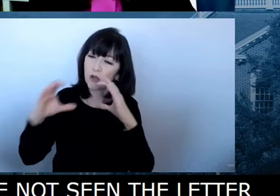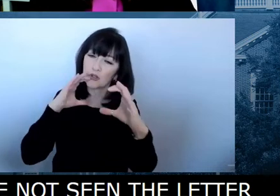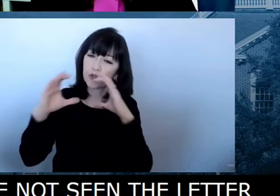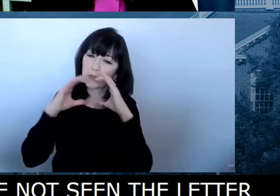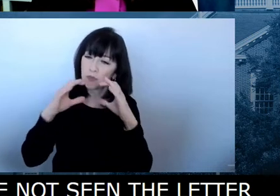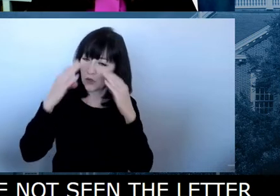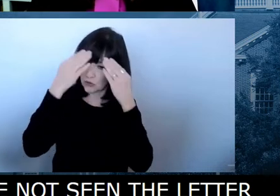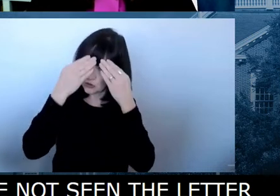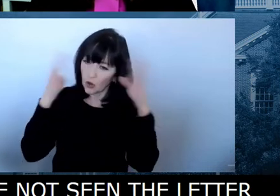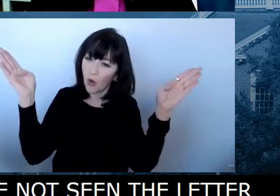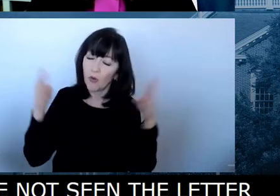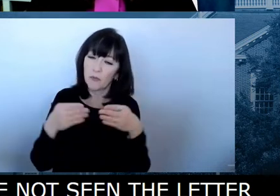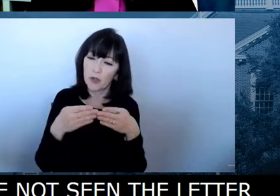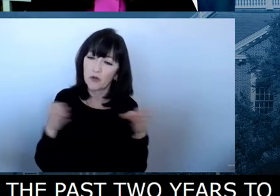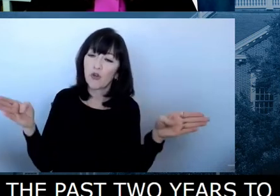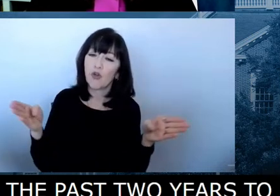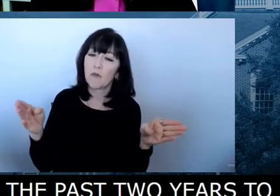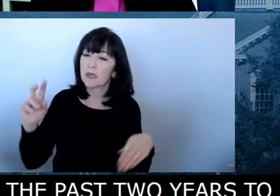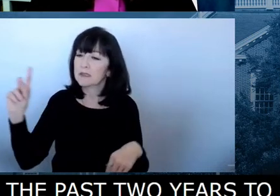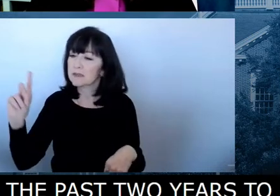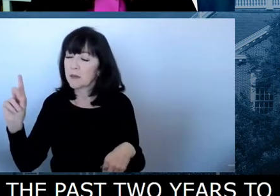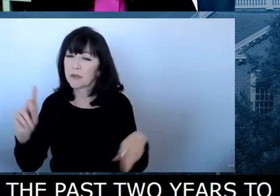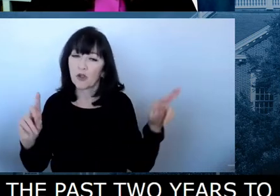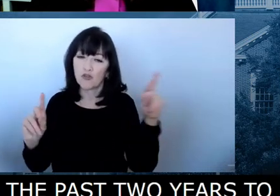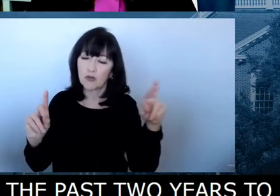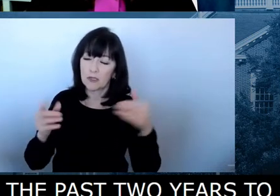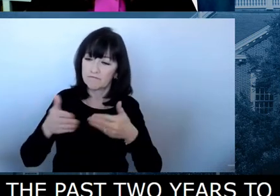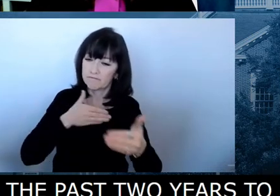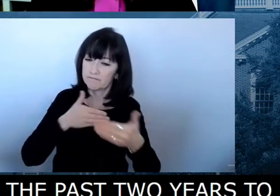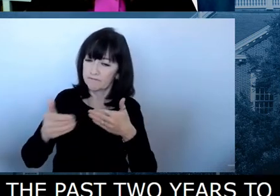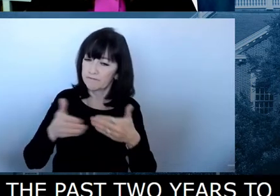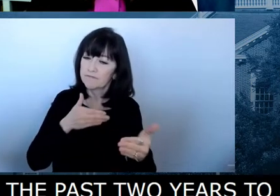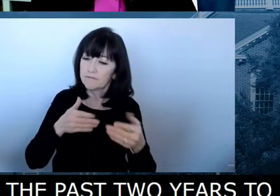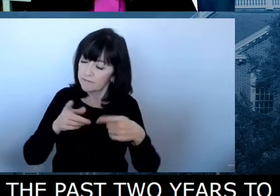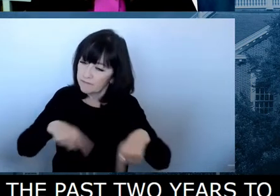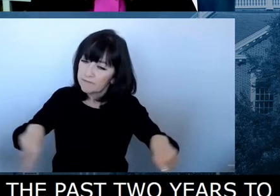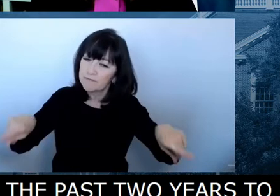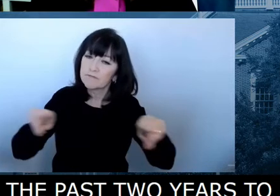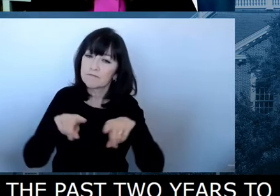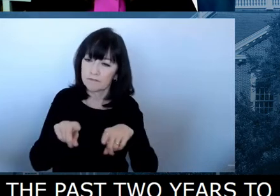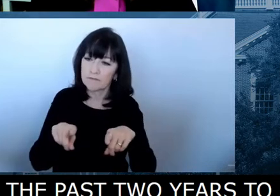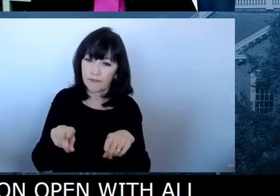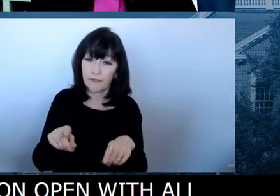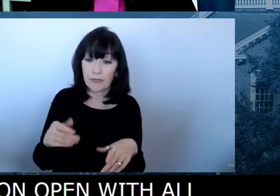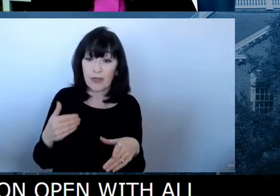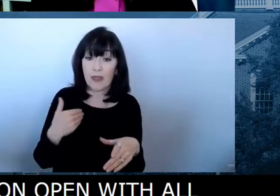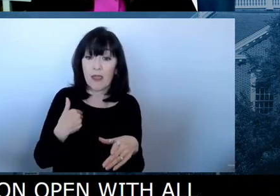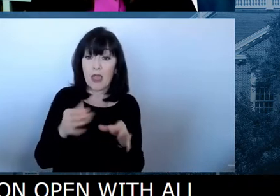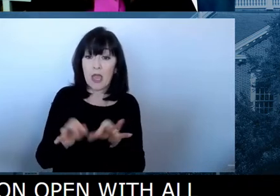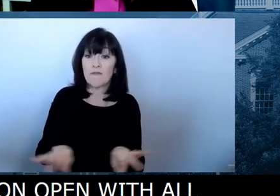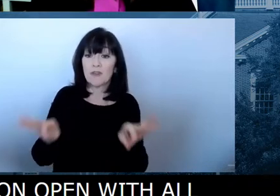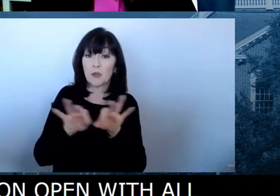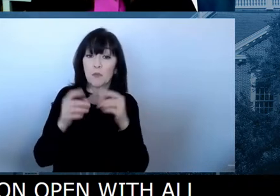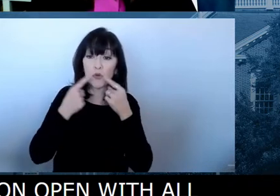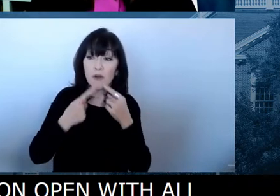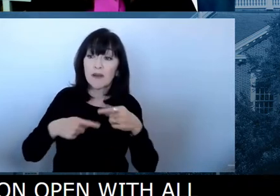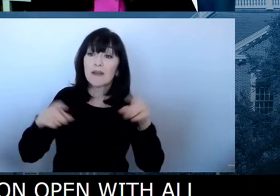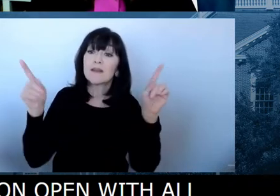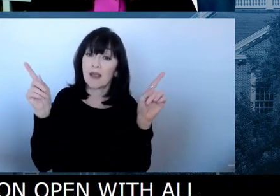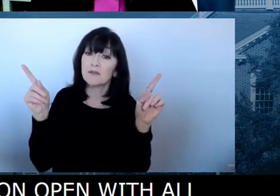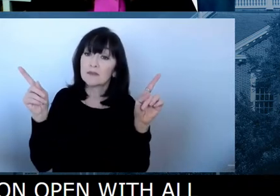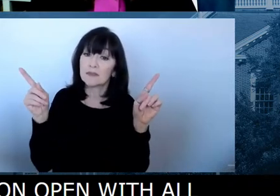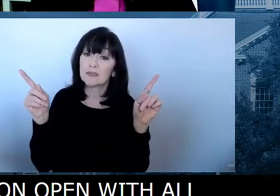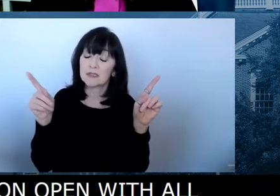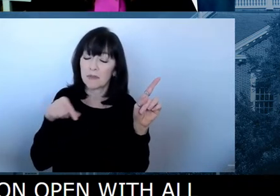Democratic and Republican. I know that when we have a significant announcement that we mostly make on these